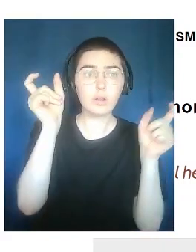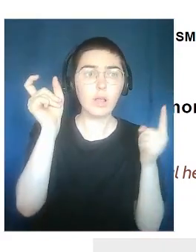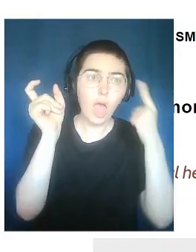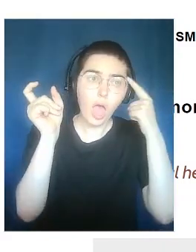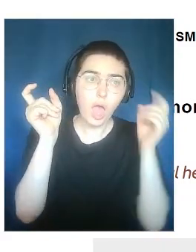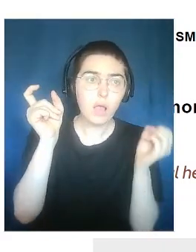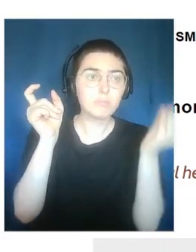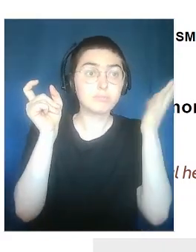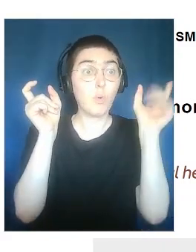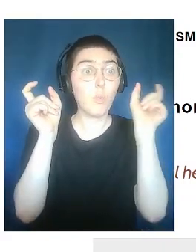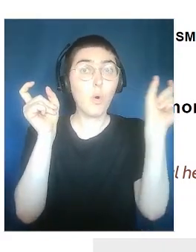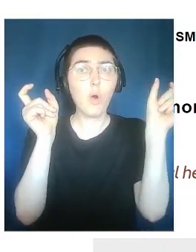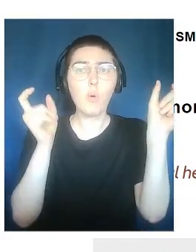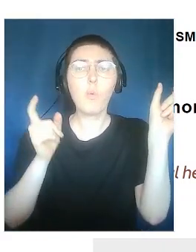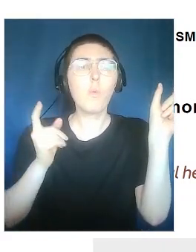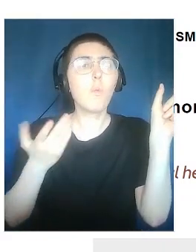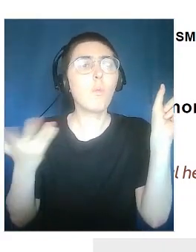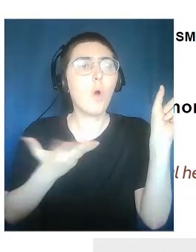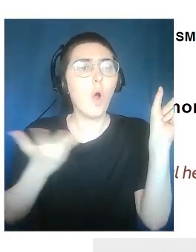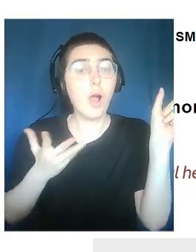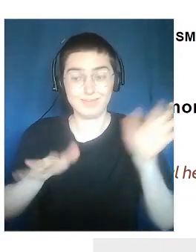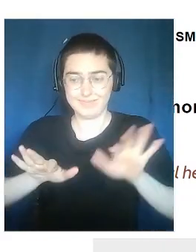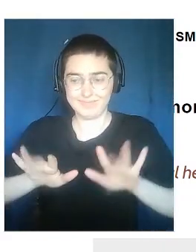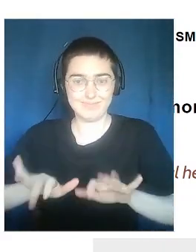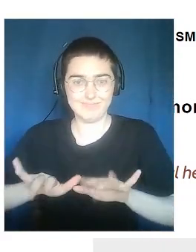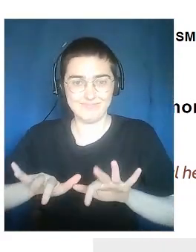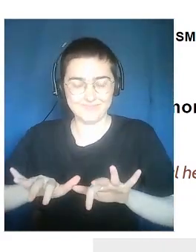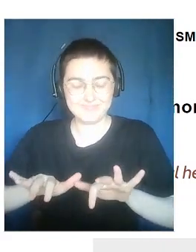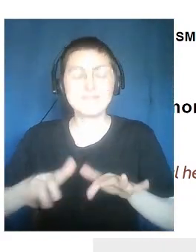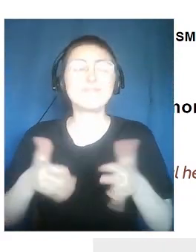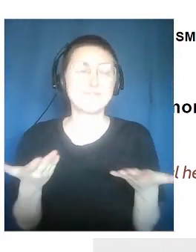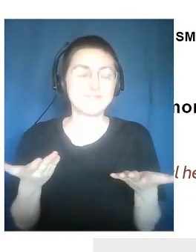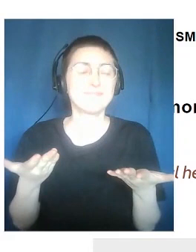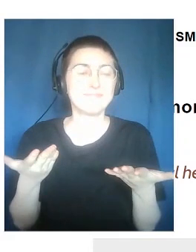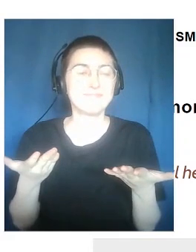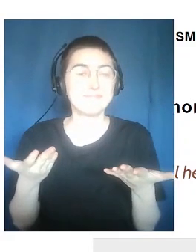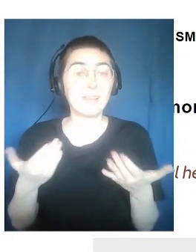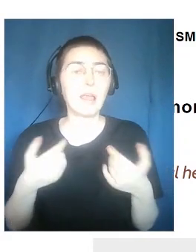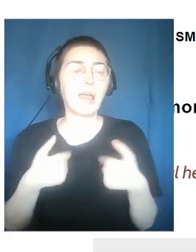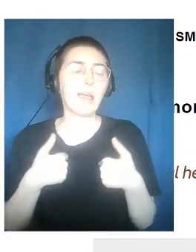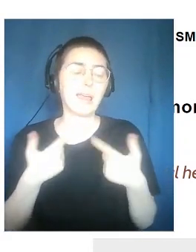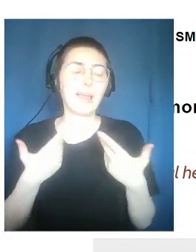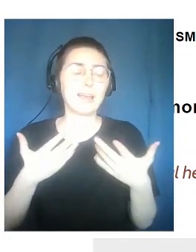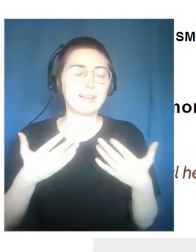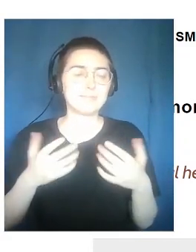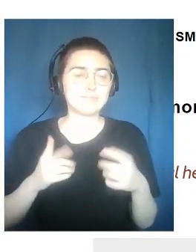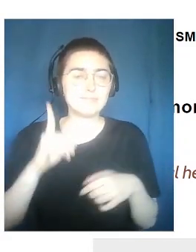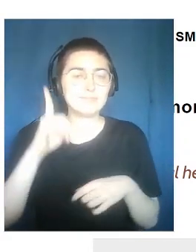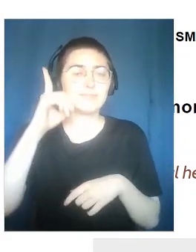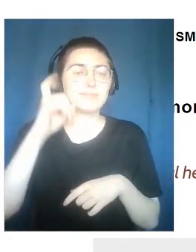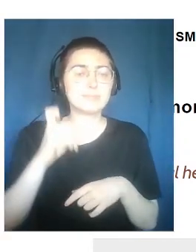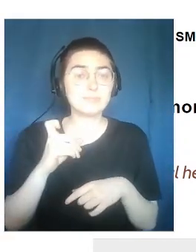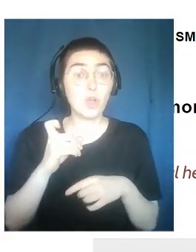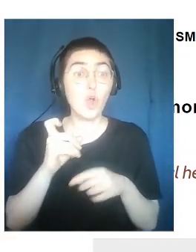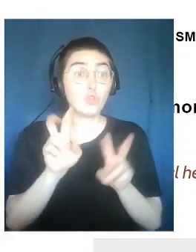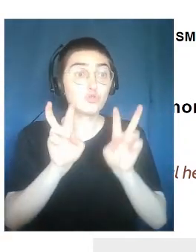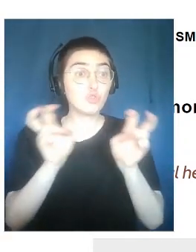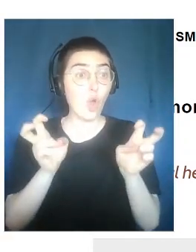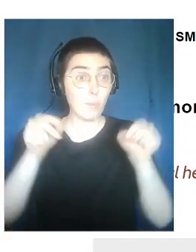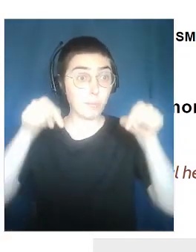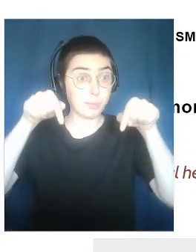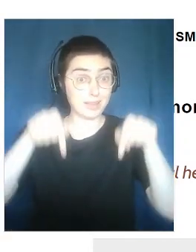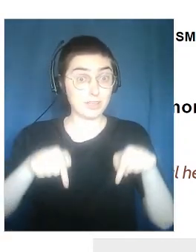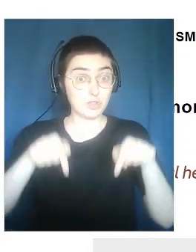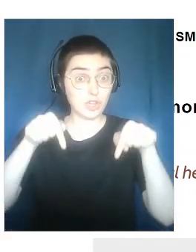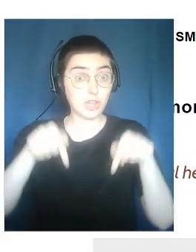I say one word. It's a way to get into our topic. The first